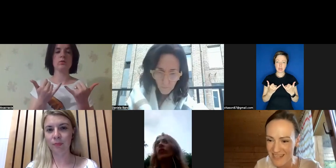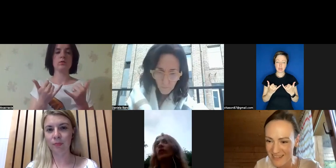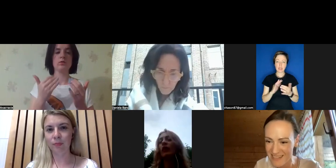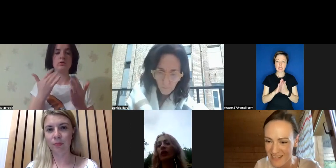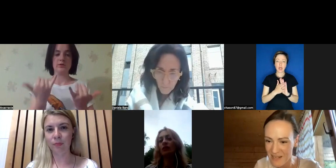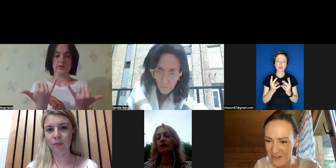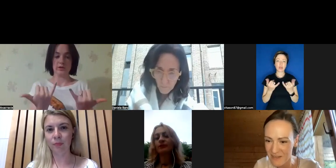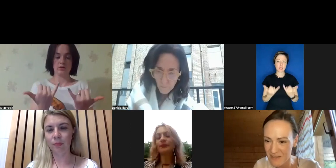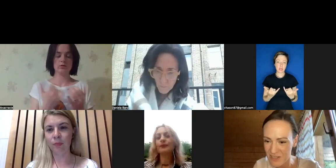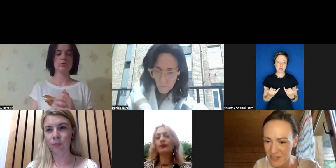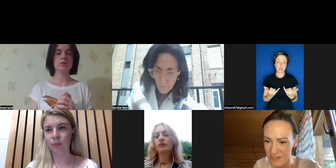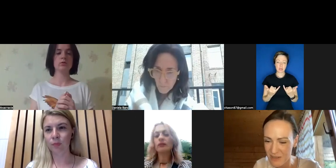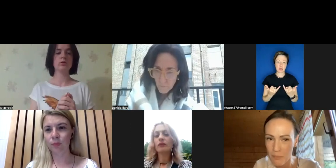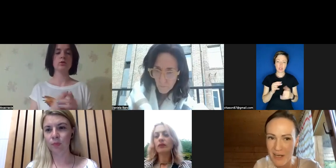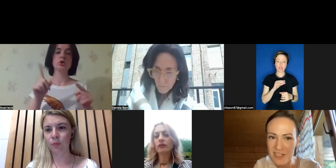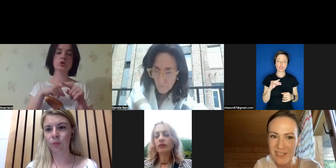to date.